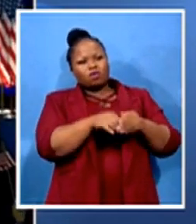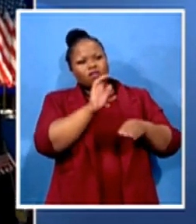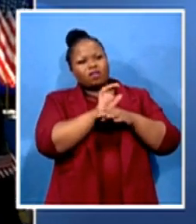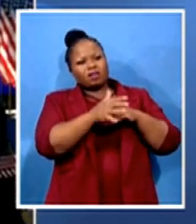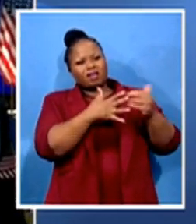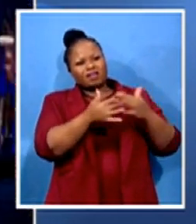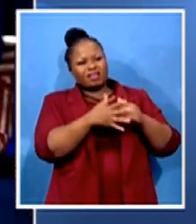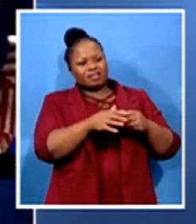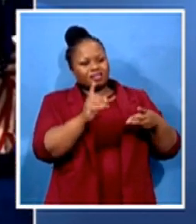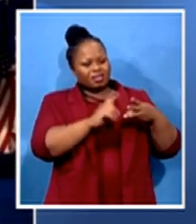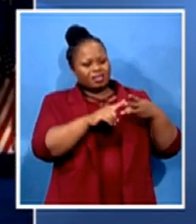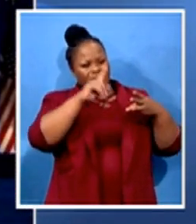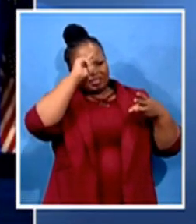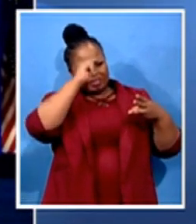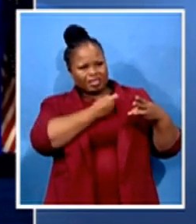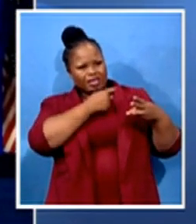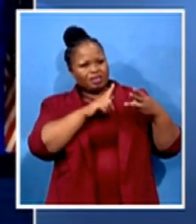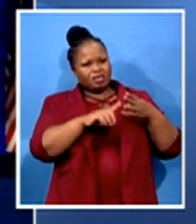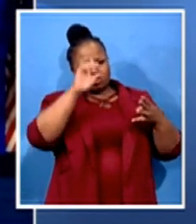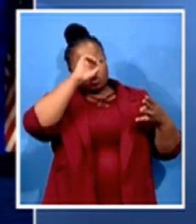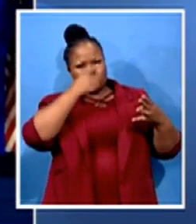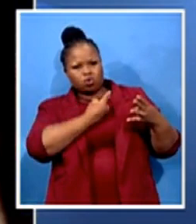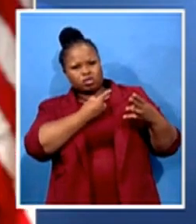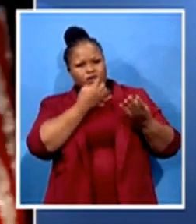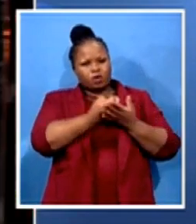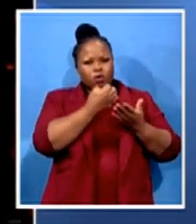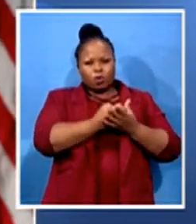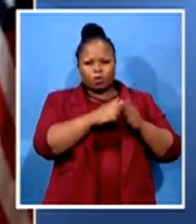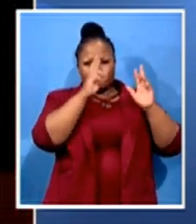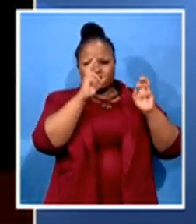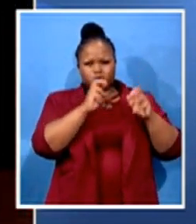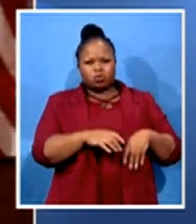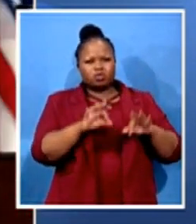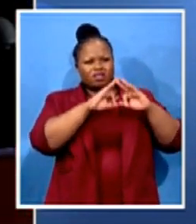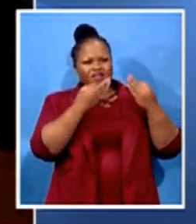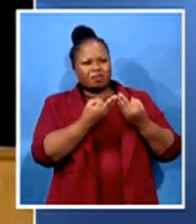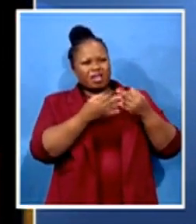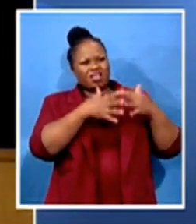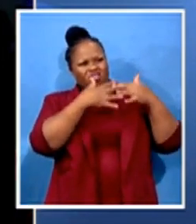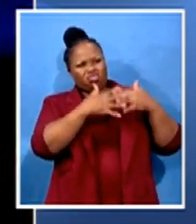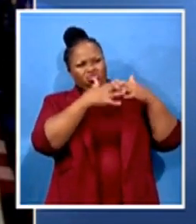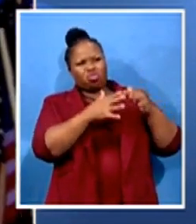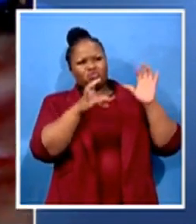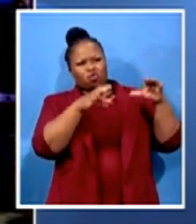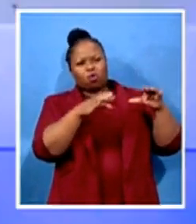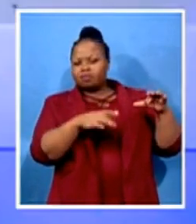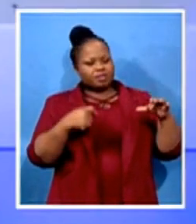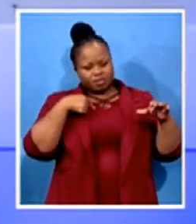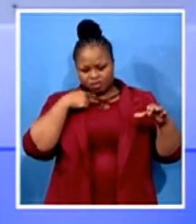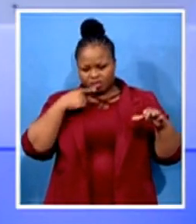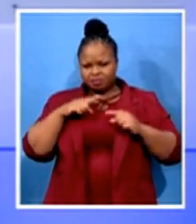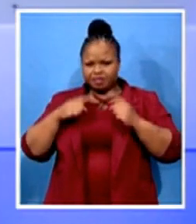daughter on economic matters, and therefore he is going to be a different person. Let's just speak